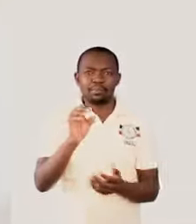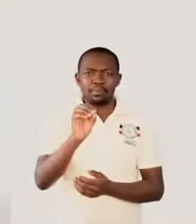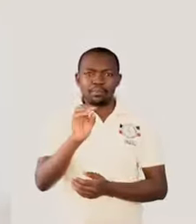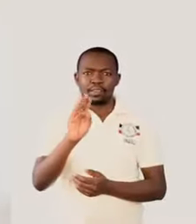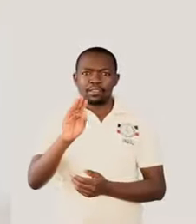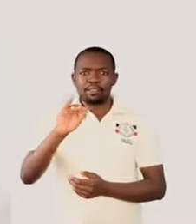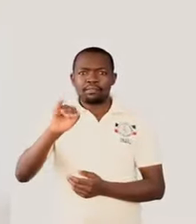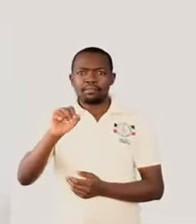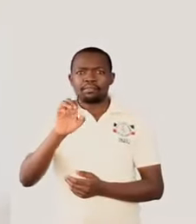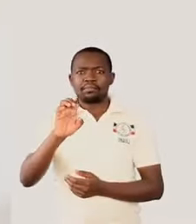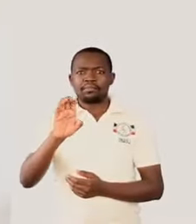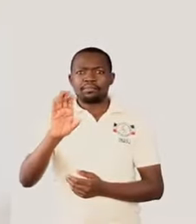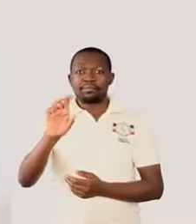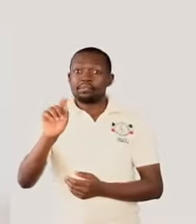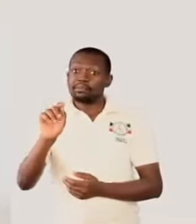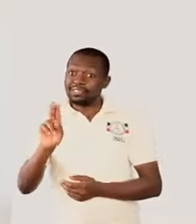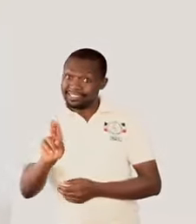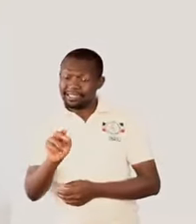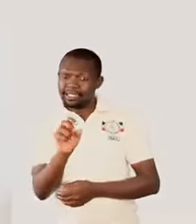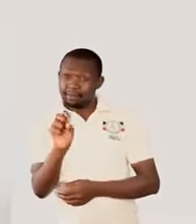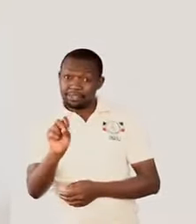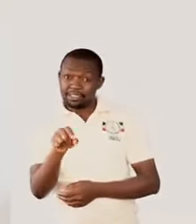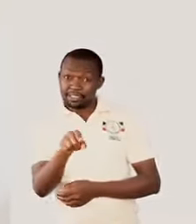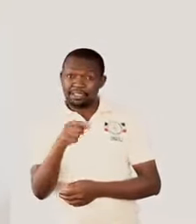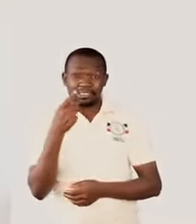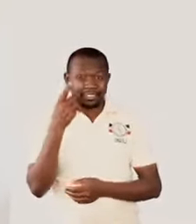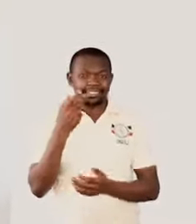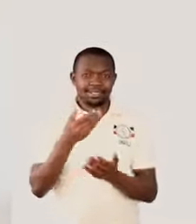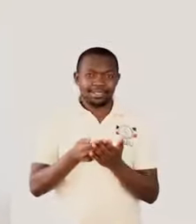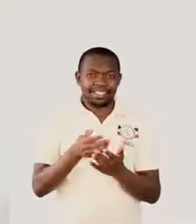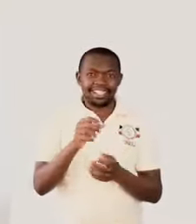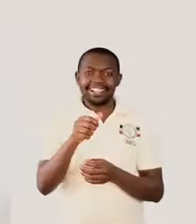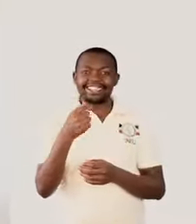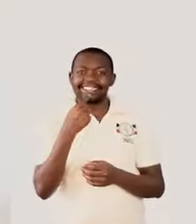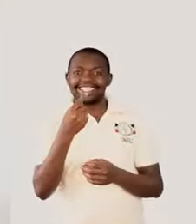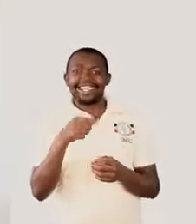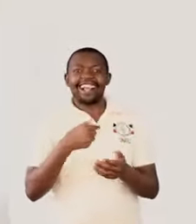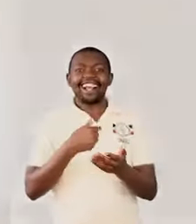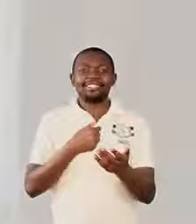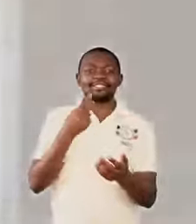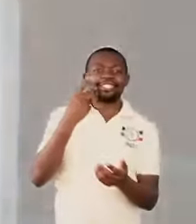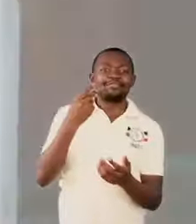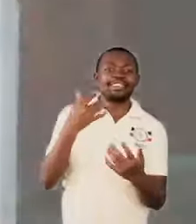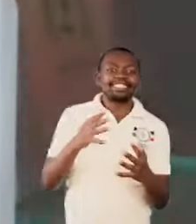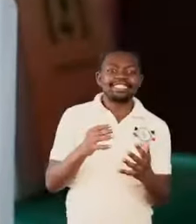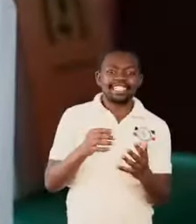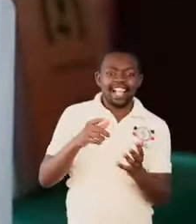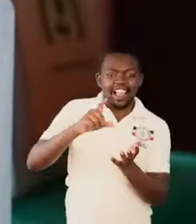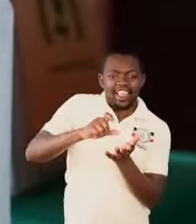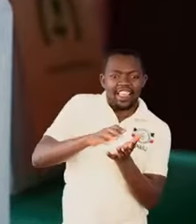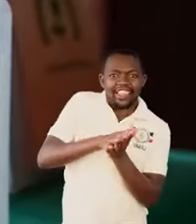That's good. Somebody says they have seen a sanitizer.